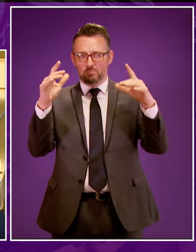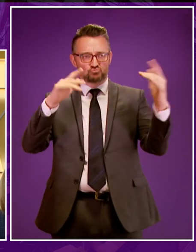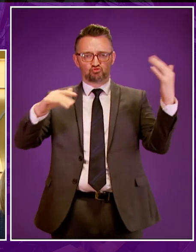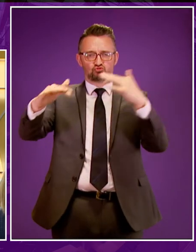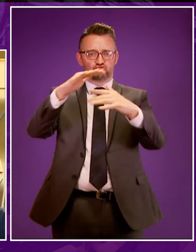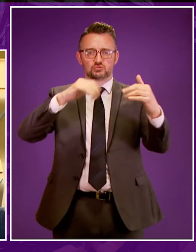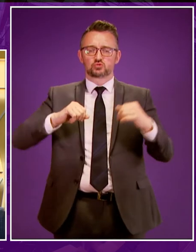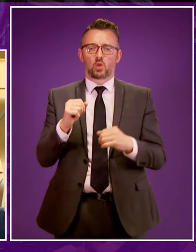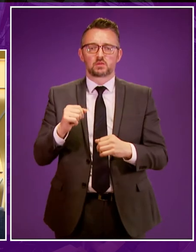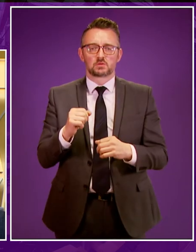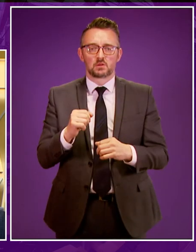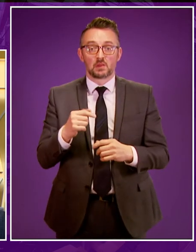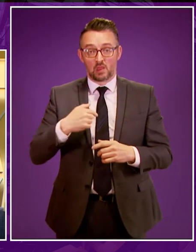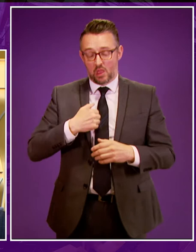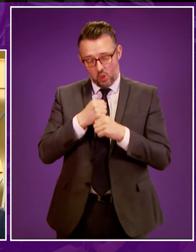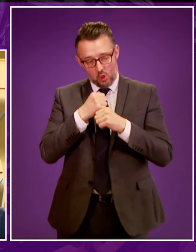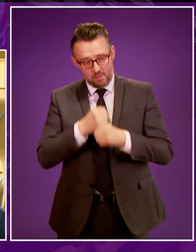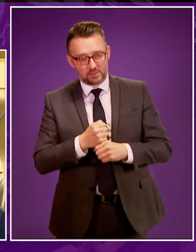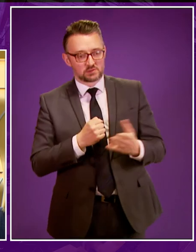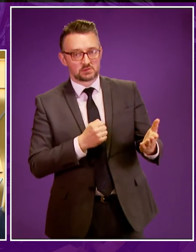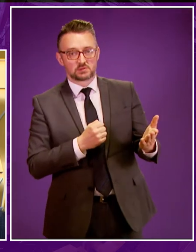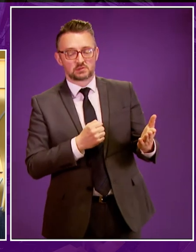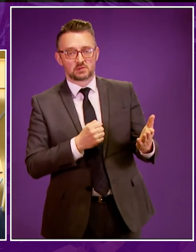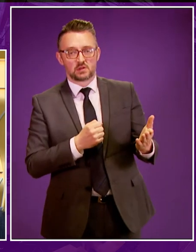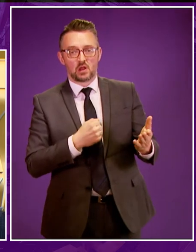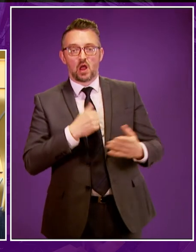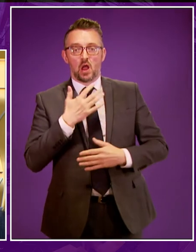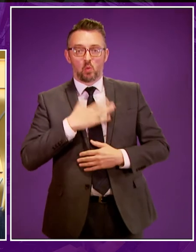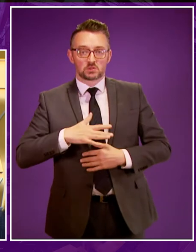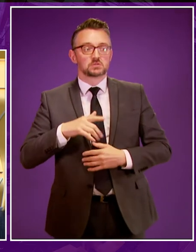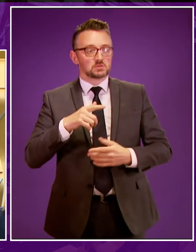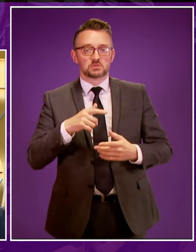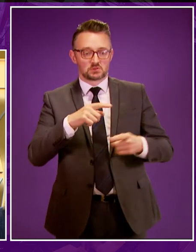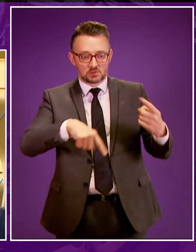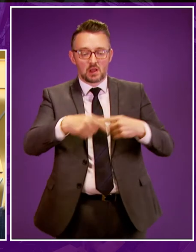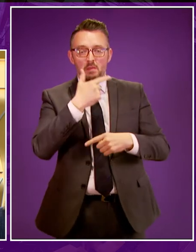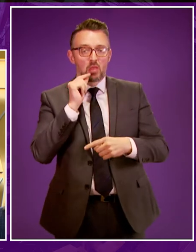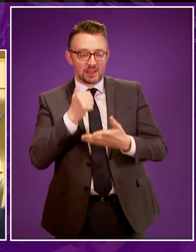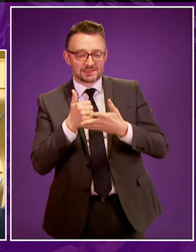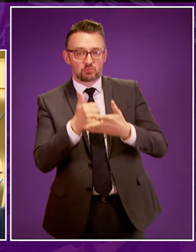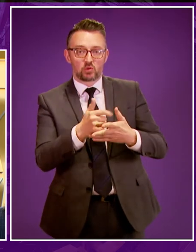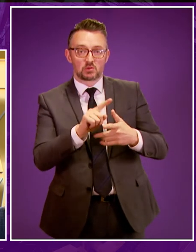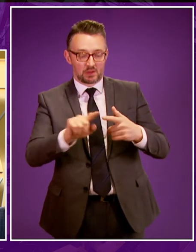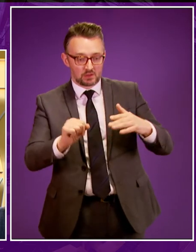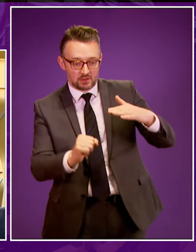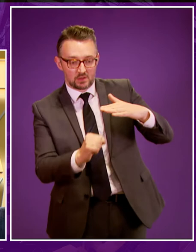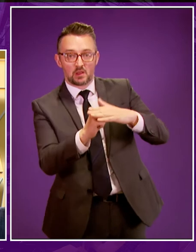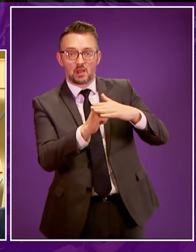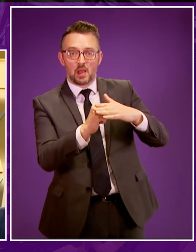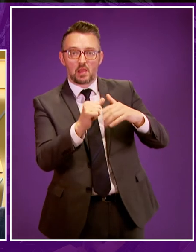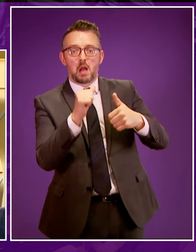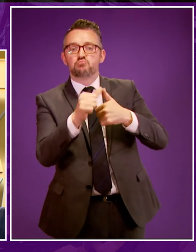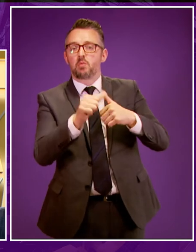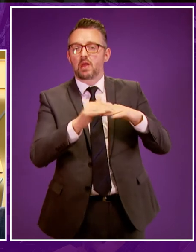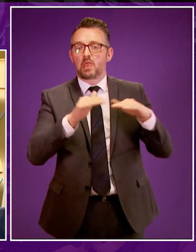there. But I do give the commitment to Ian Gray that I want to see people being supported to the most appropriate level and if that